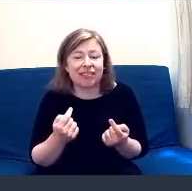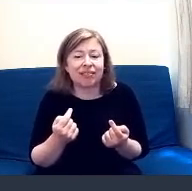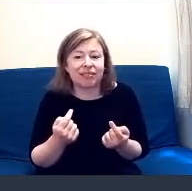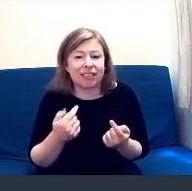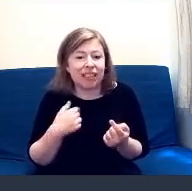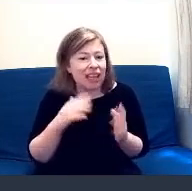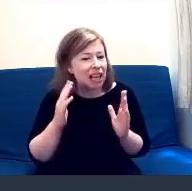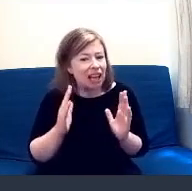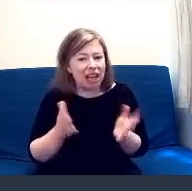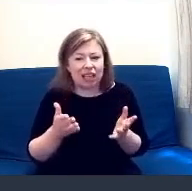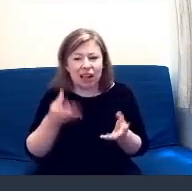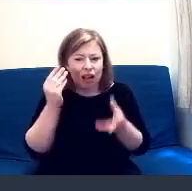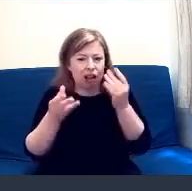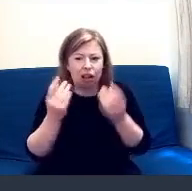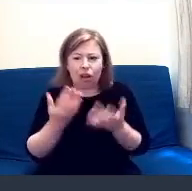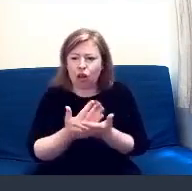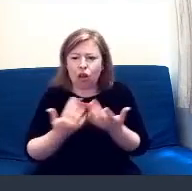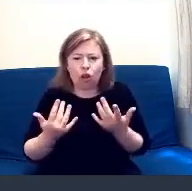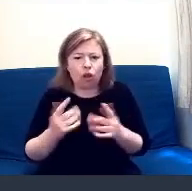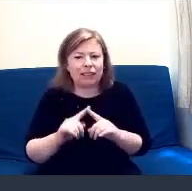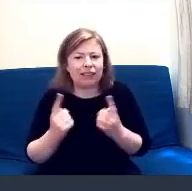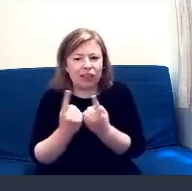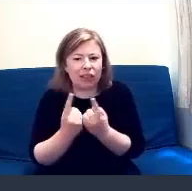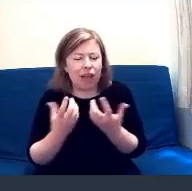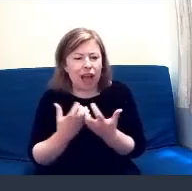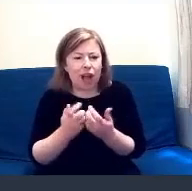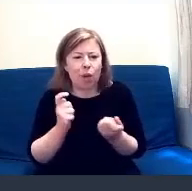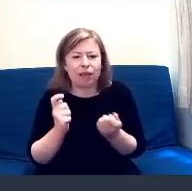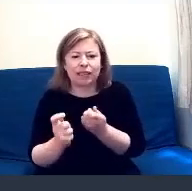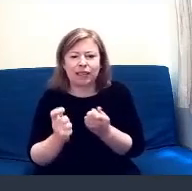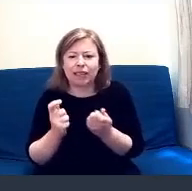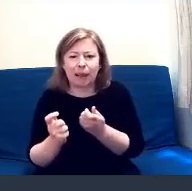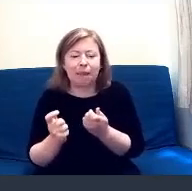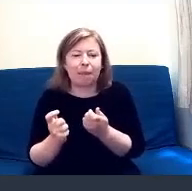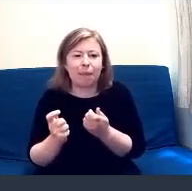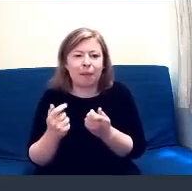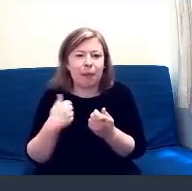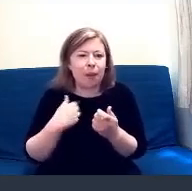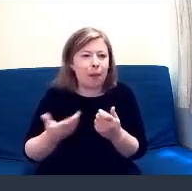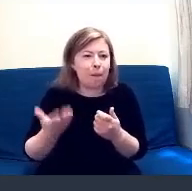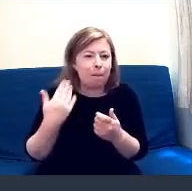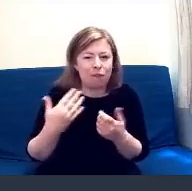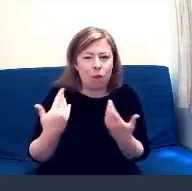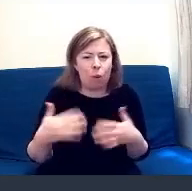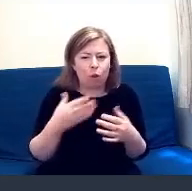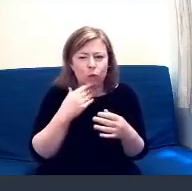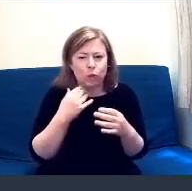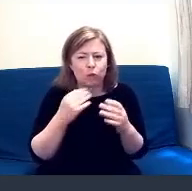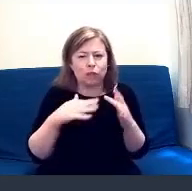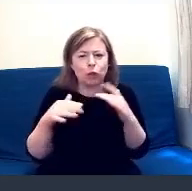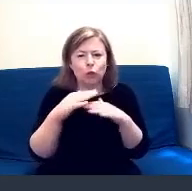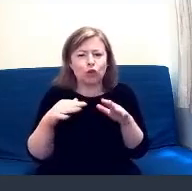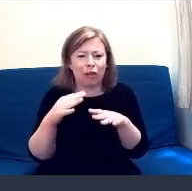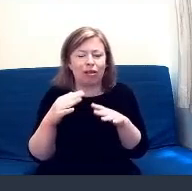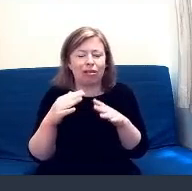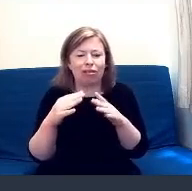many new things about adapting to online, because to me, I would only use social media and that was it. So